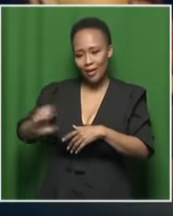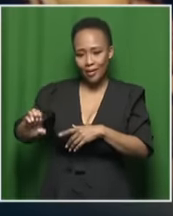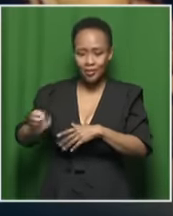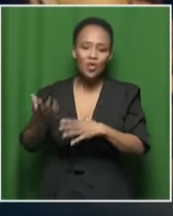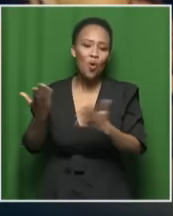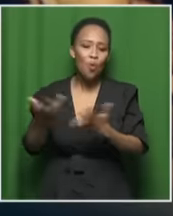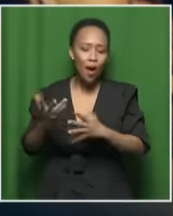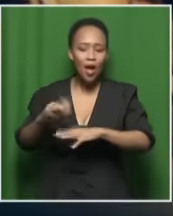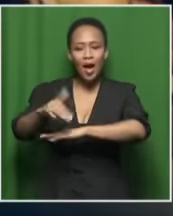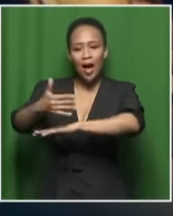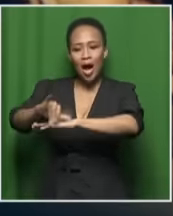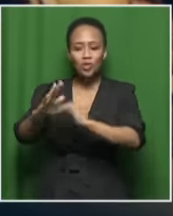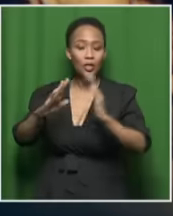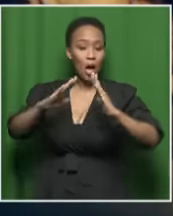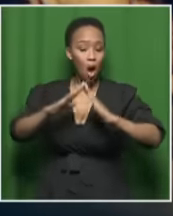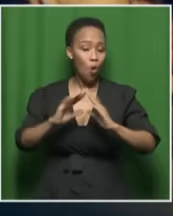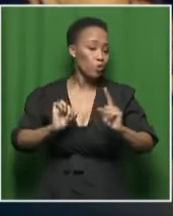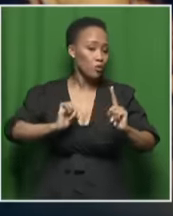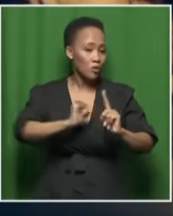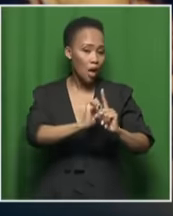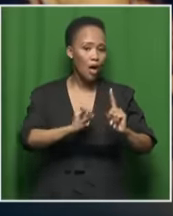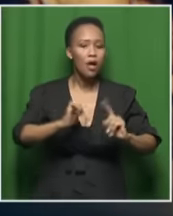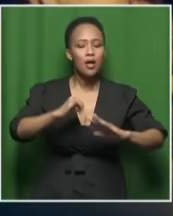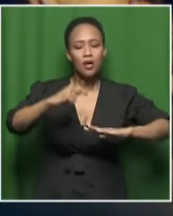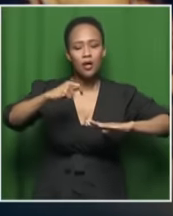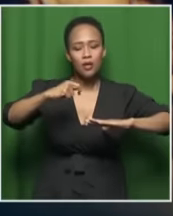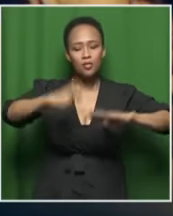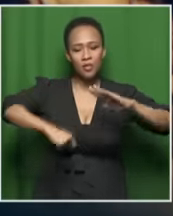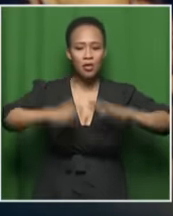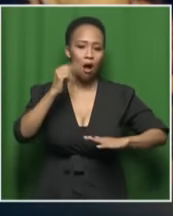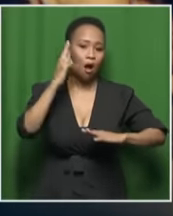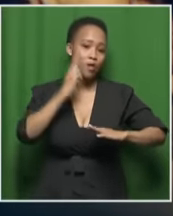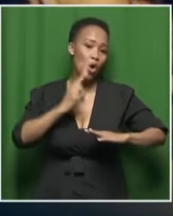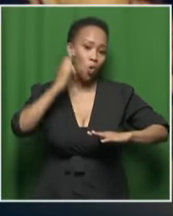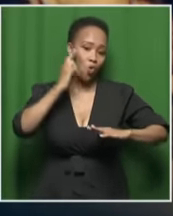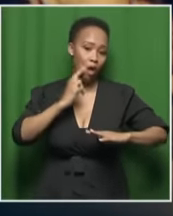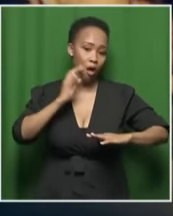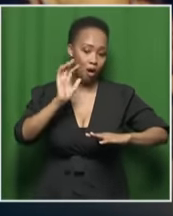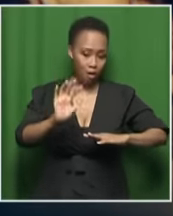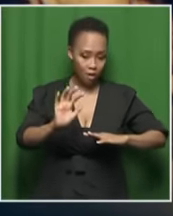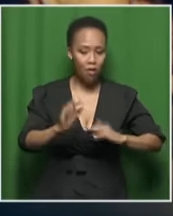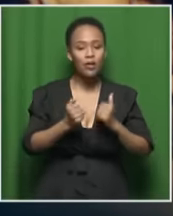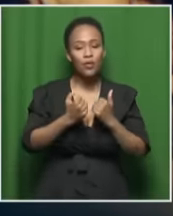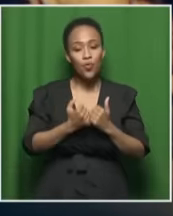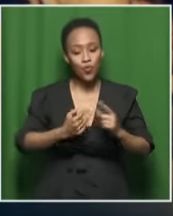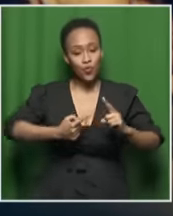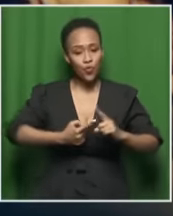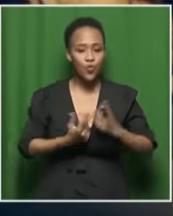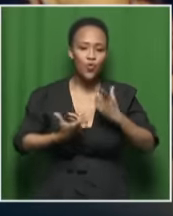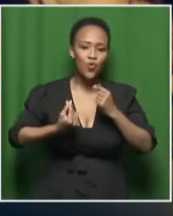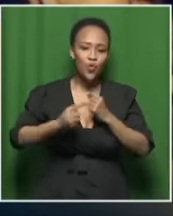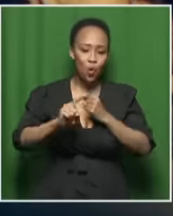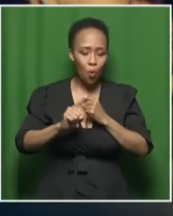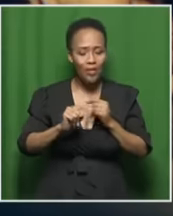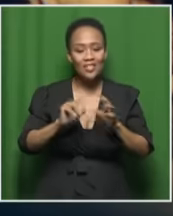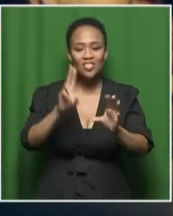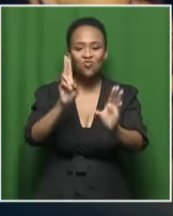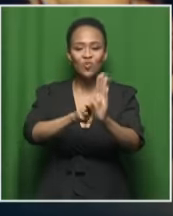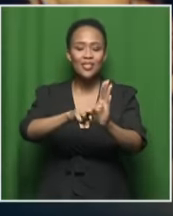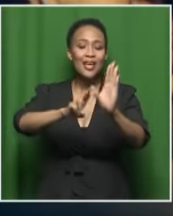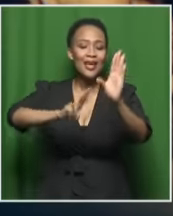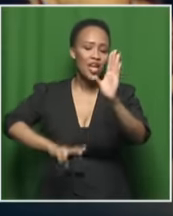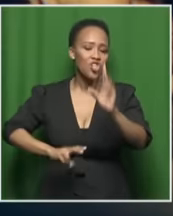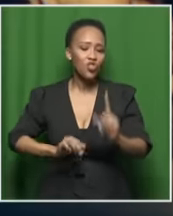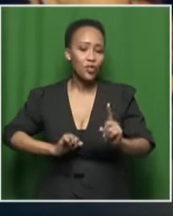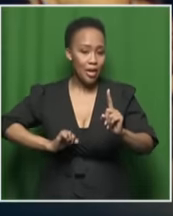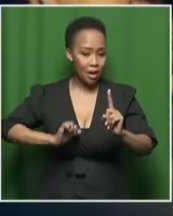of the now-former Speaker of the National Assembly, Nosy Fuyama, Mapisang Agula, who tendered her resignation as National